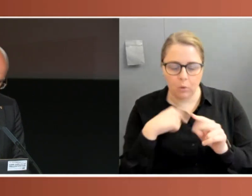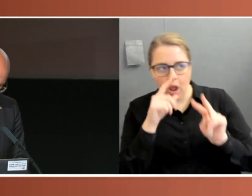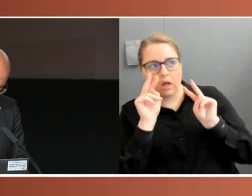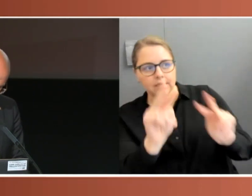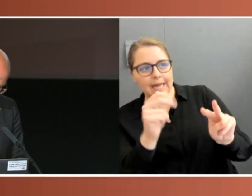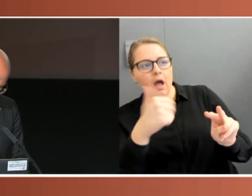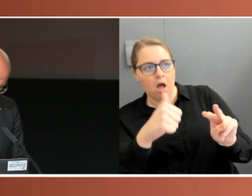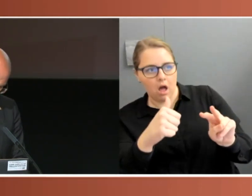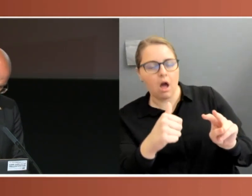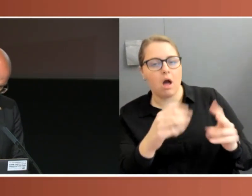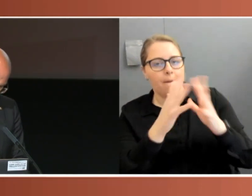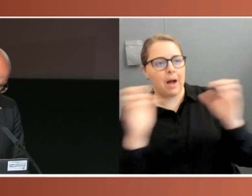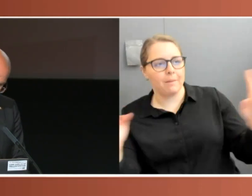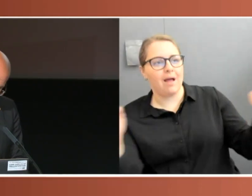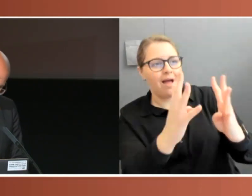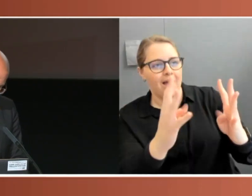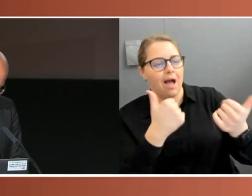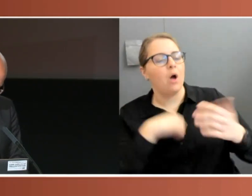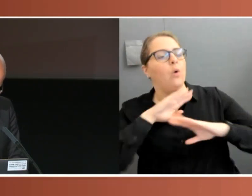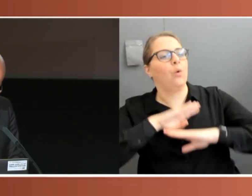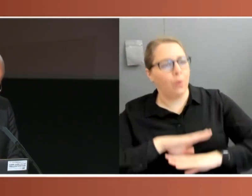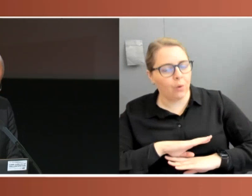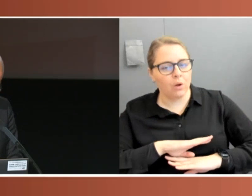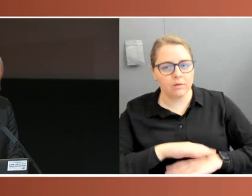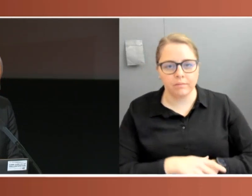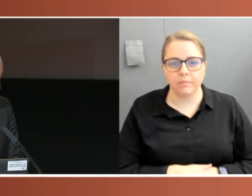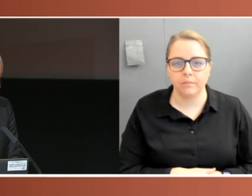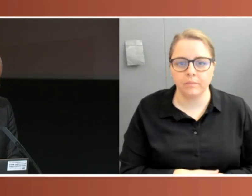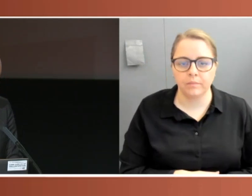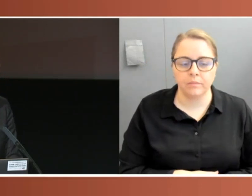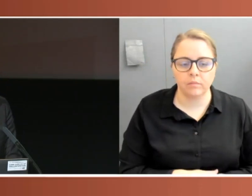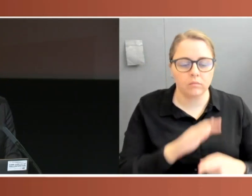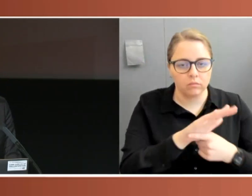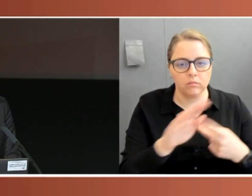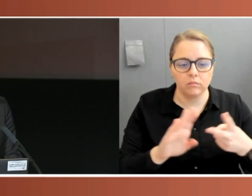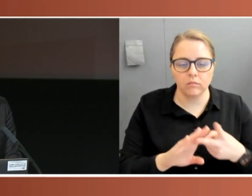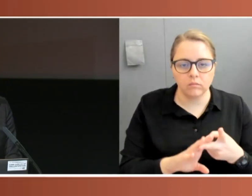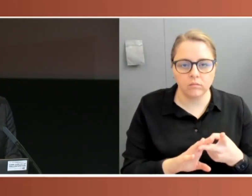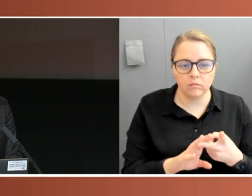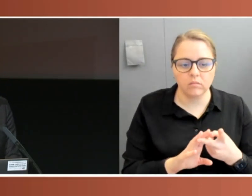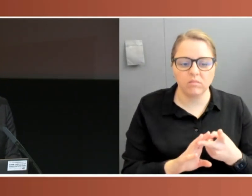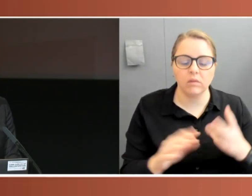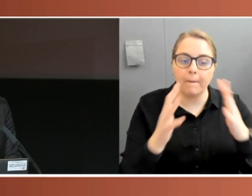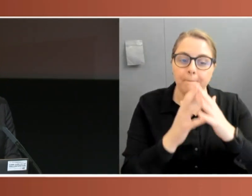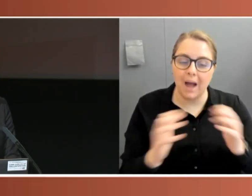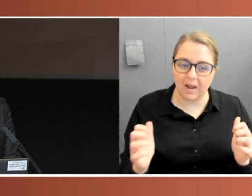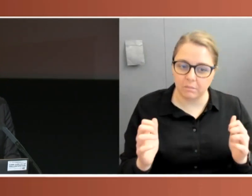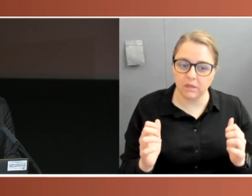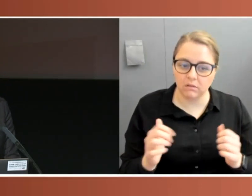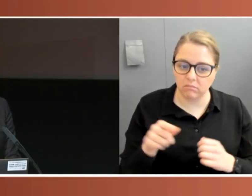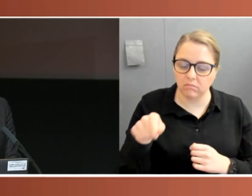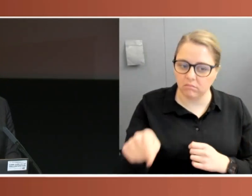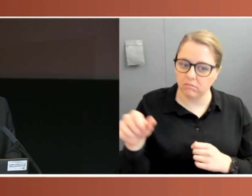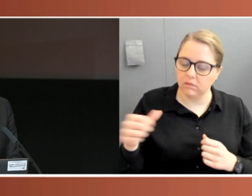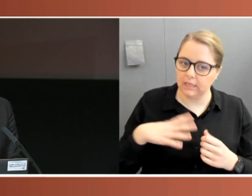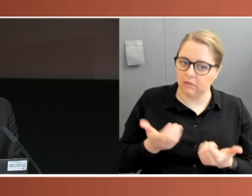that goes with that. The second measure that we look for is that parliament should be provided with sufficient time to debate the